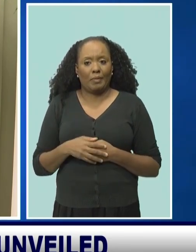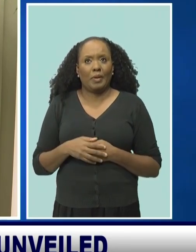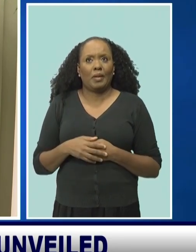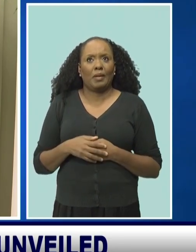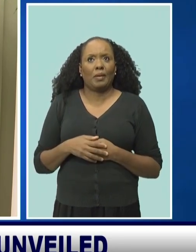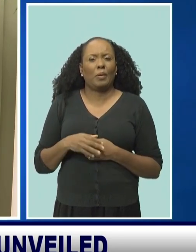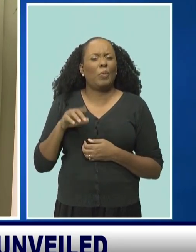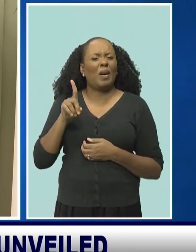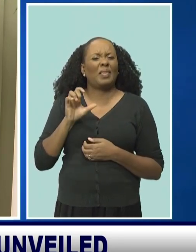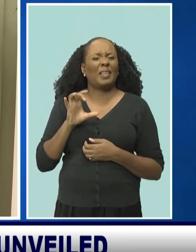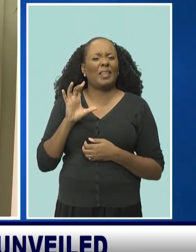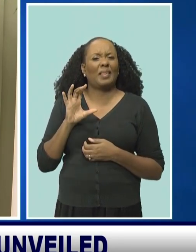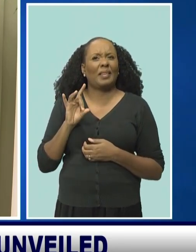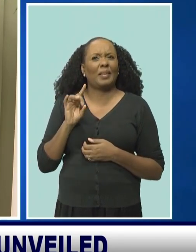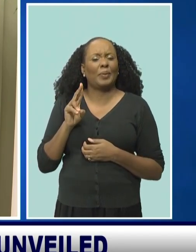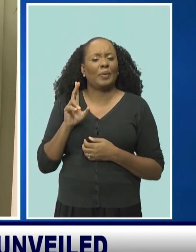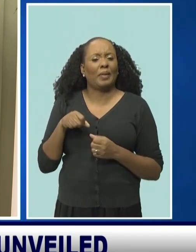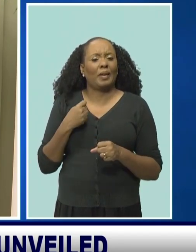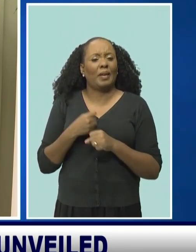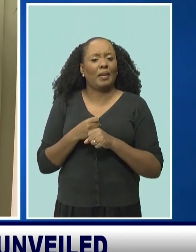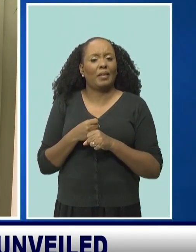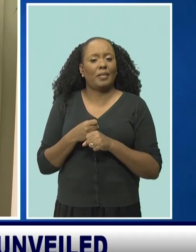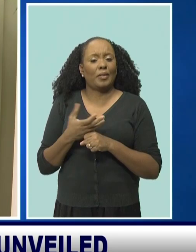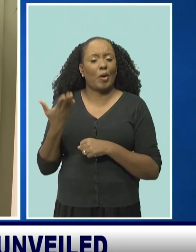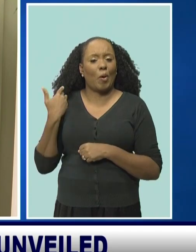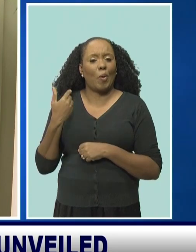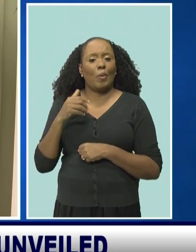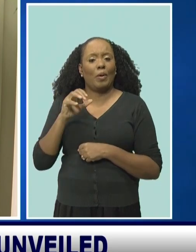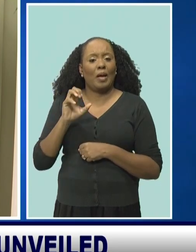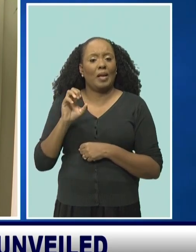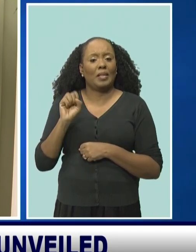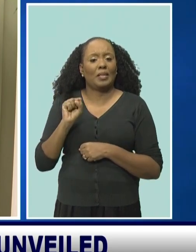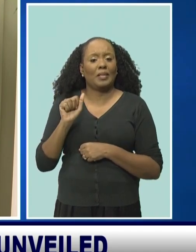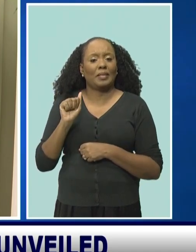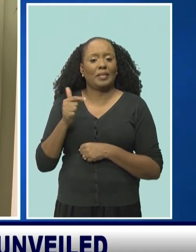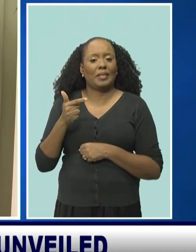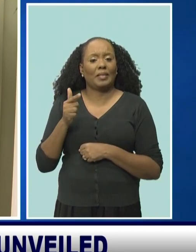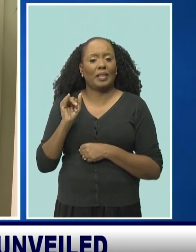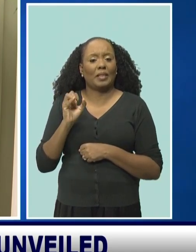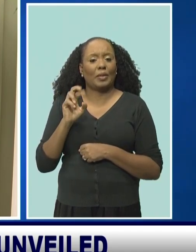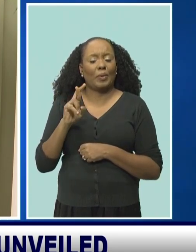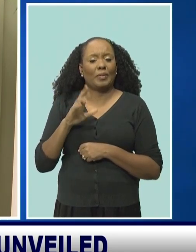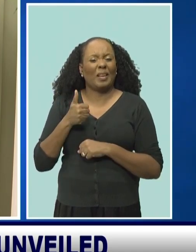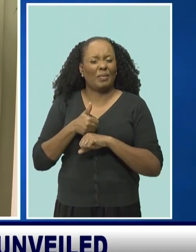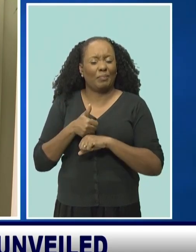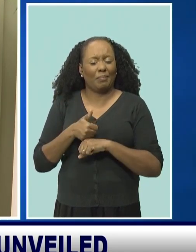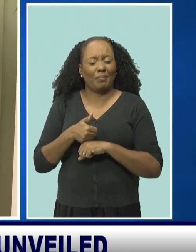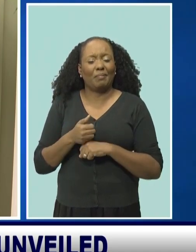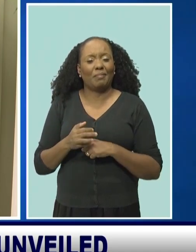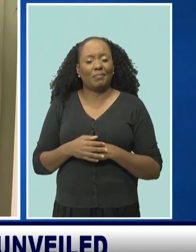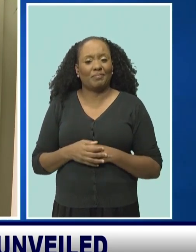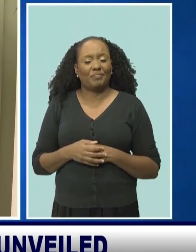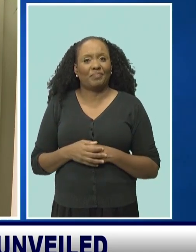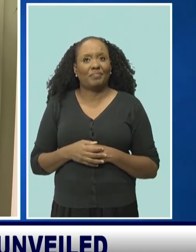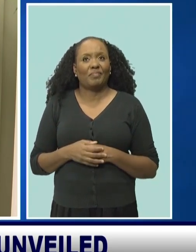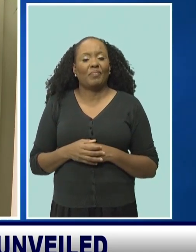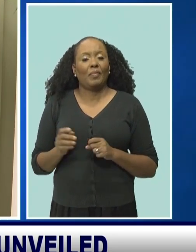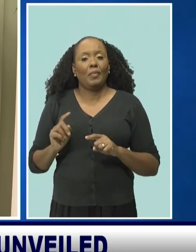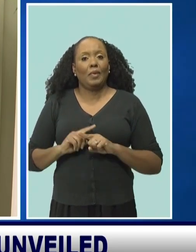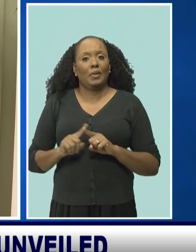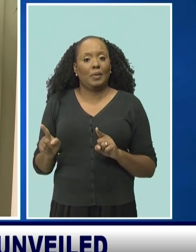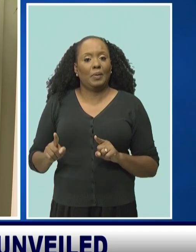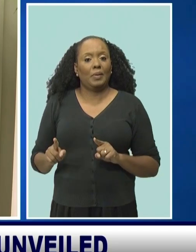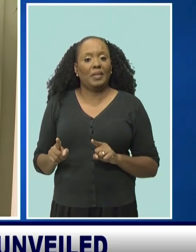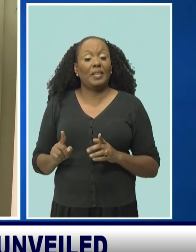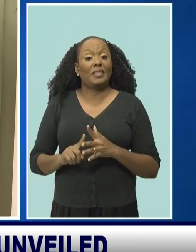years. It is now a global company, but the beginnings of SagiCore came from humble